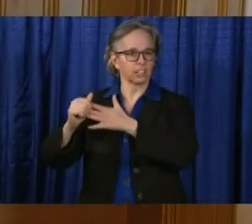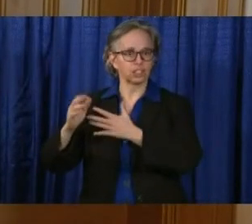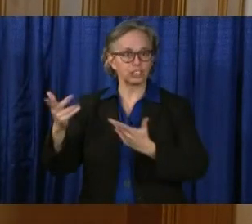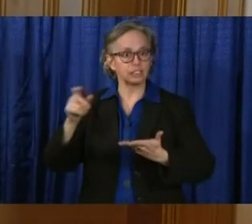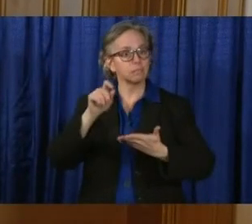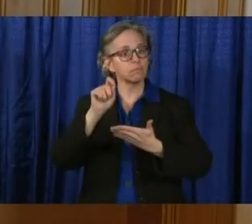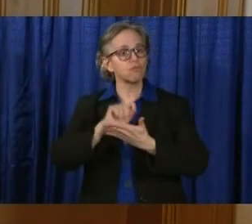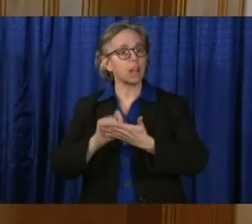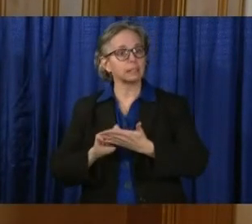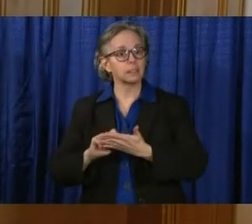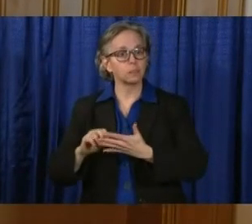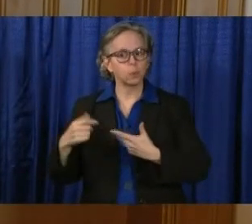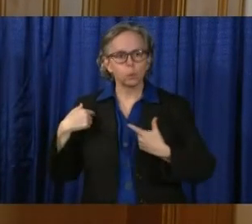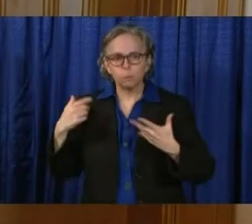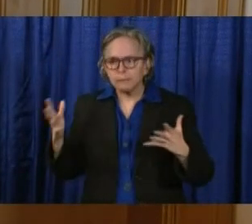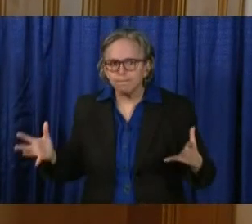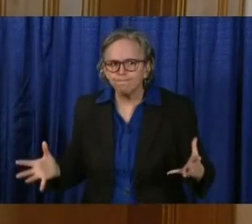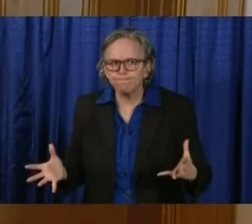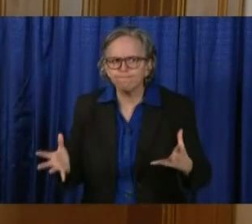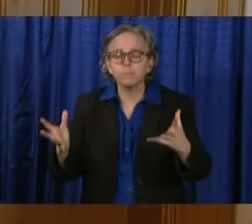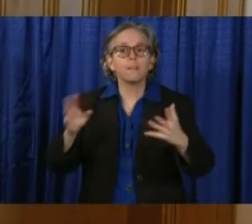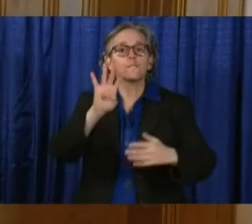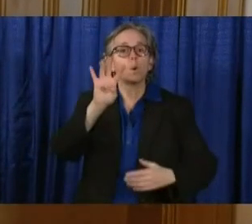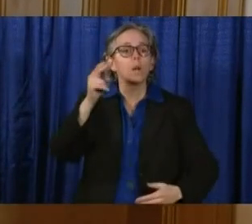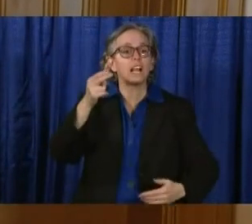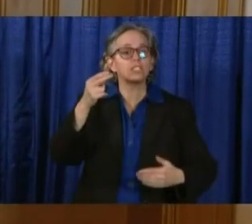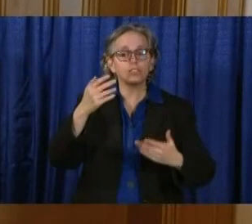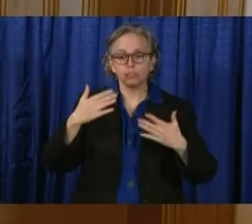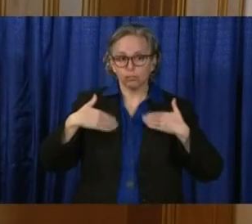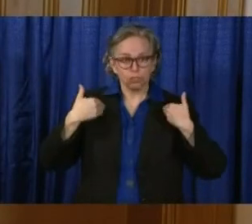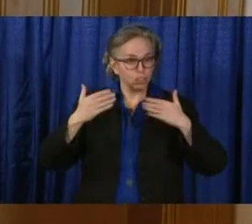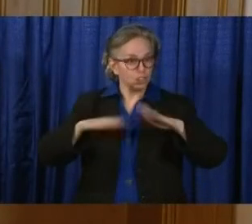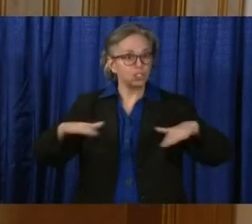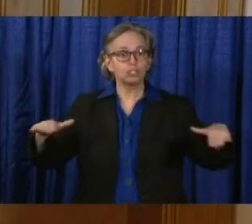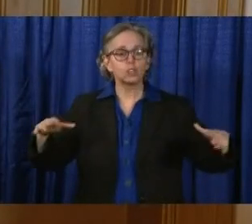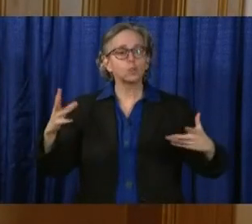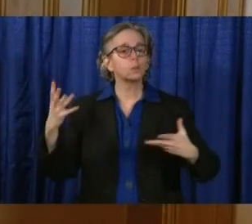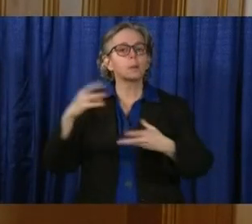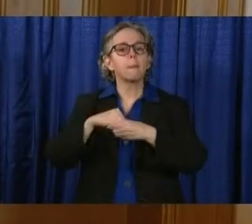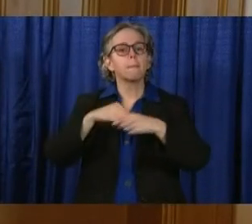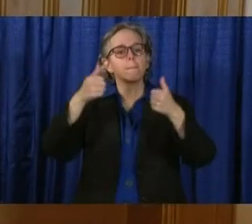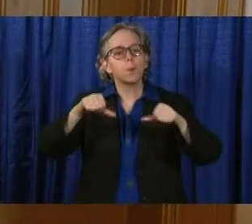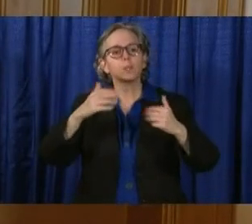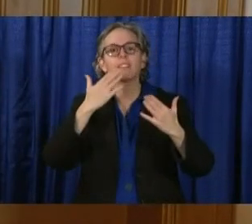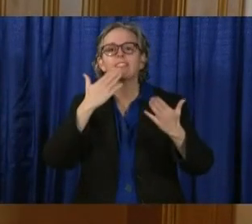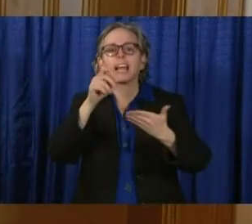4-H youth in Wood County and across the state to post thank you notes to essential workers.